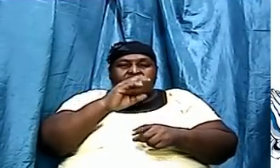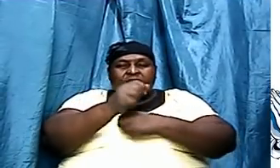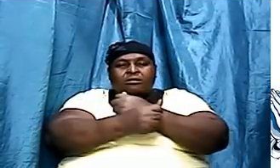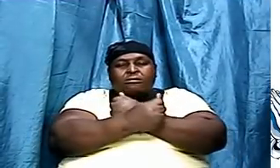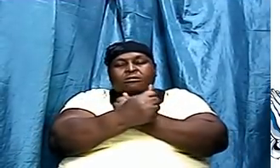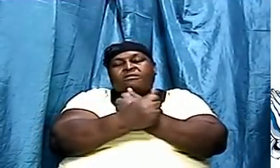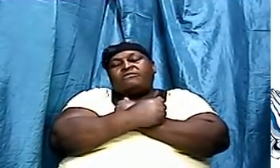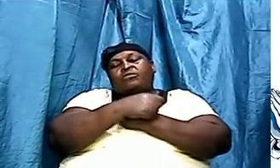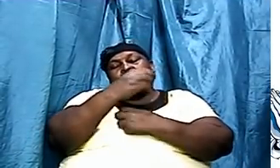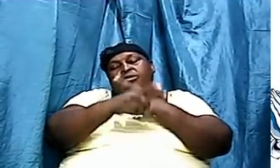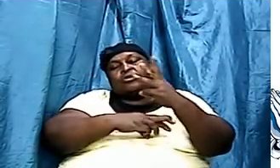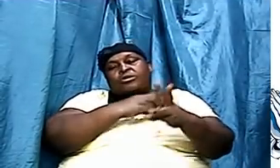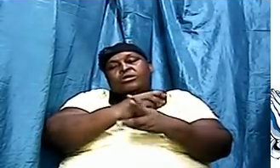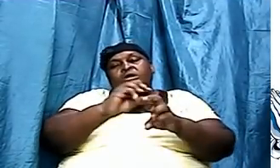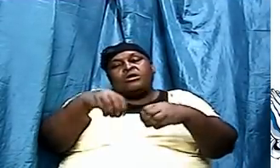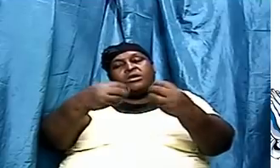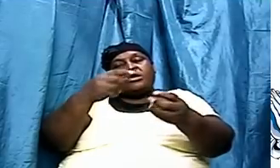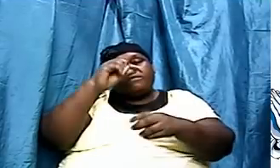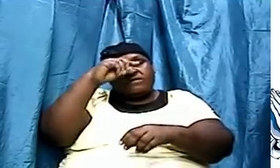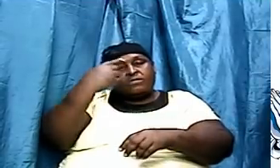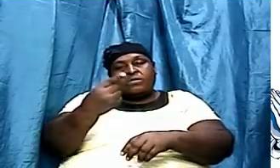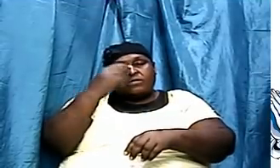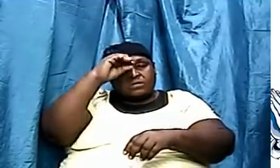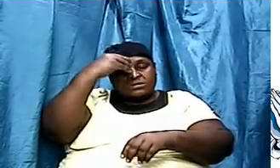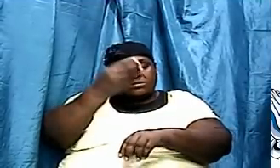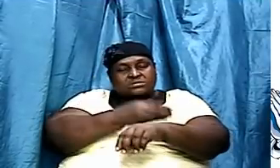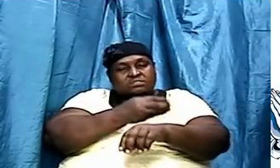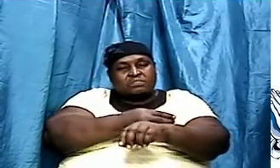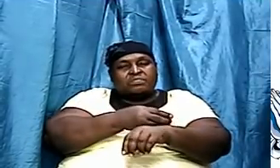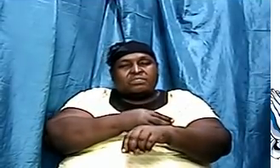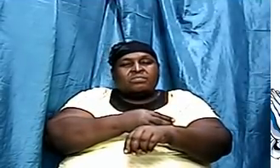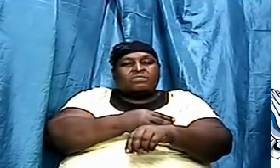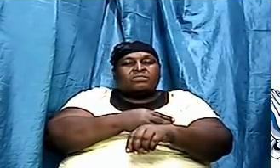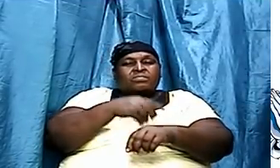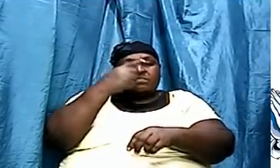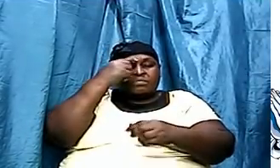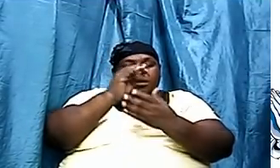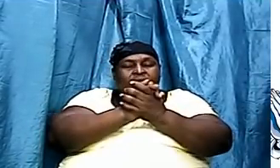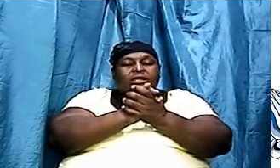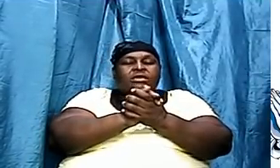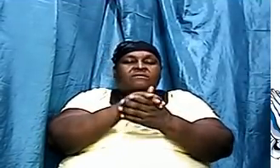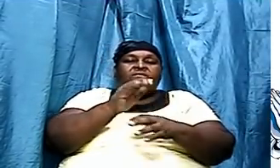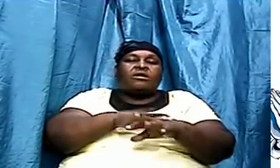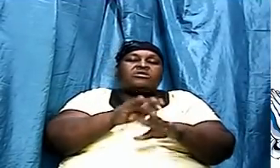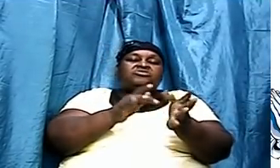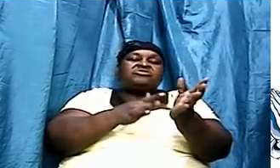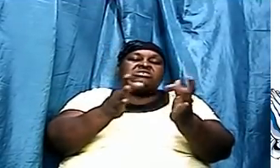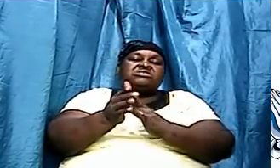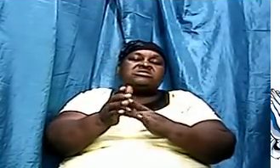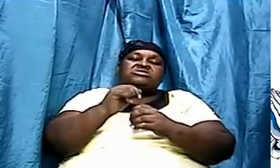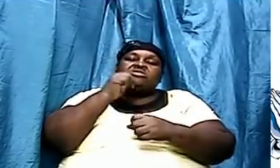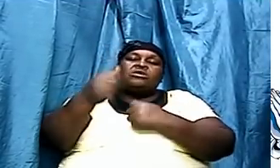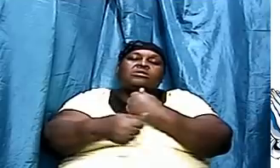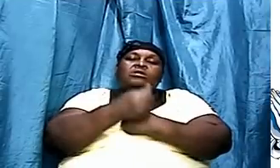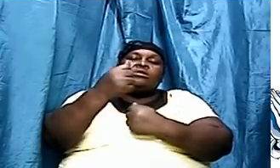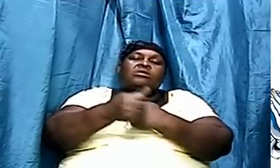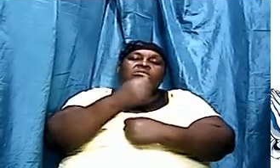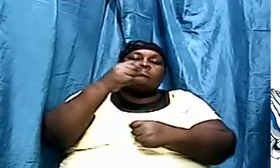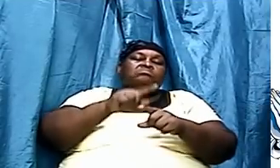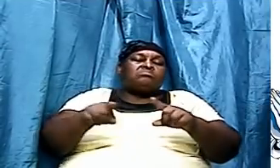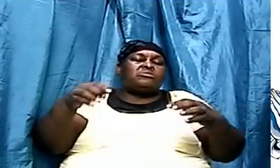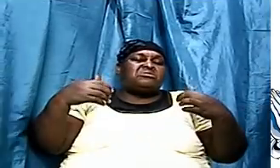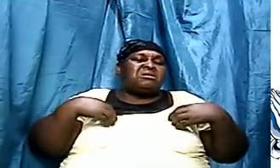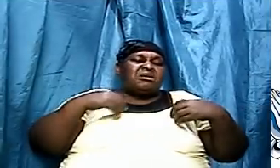that he gave his only begotten son, that whosoever believeth in him shall not perish, that's the word, but have everlasting life.